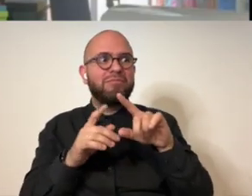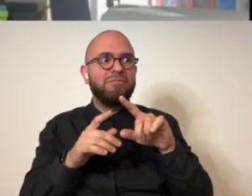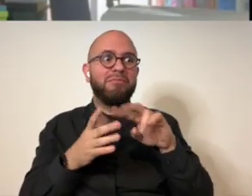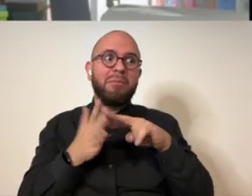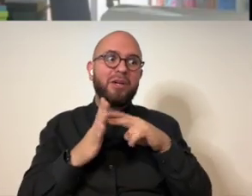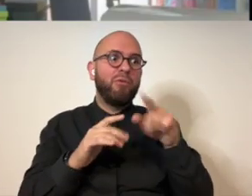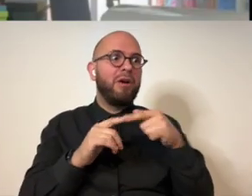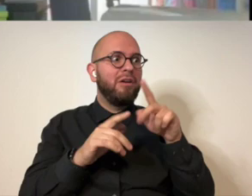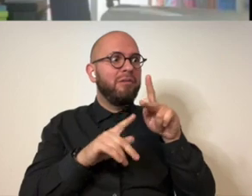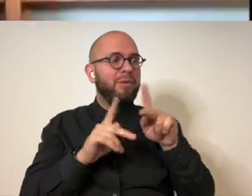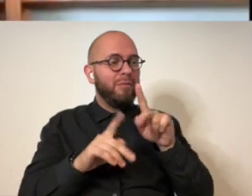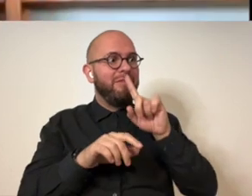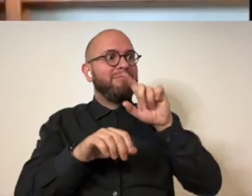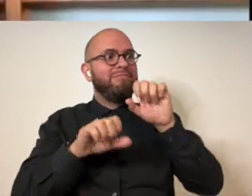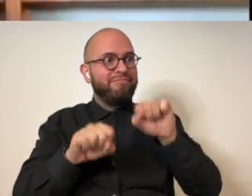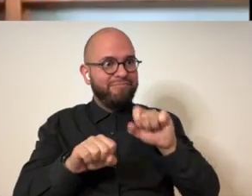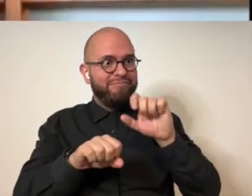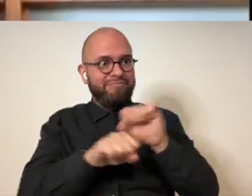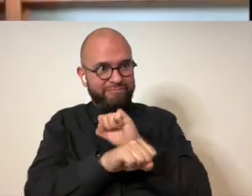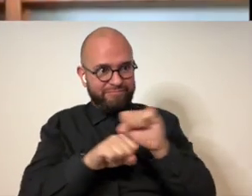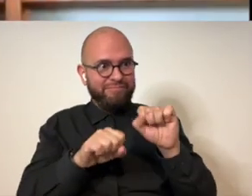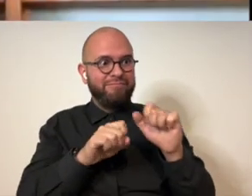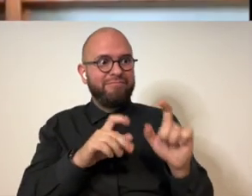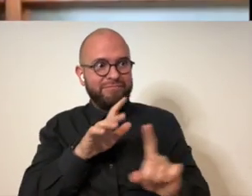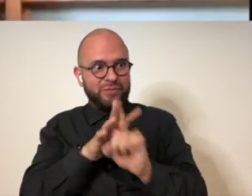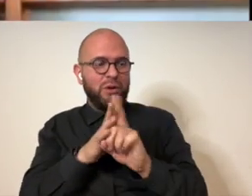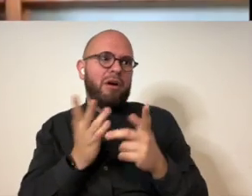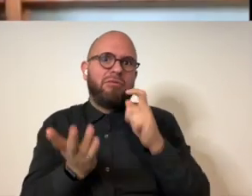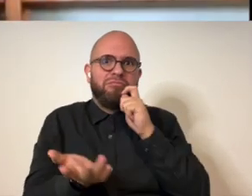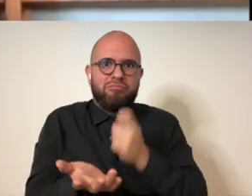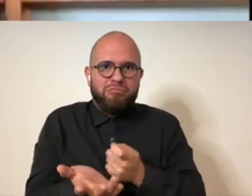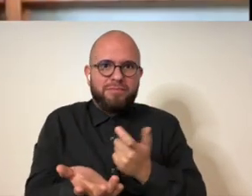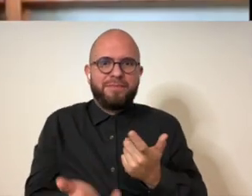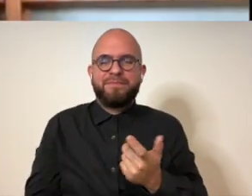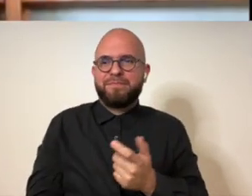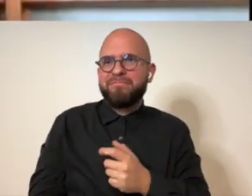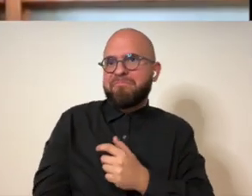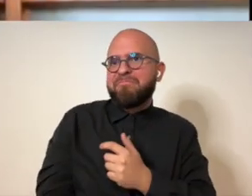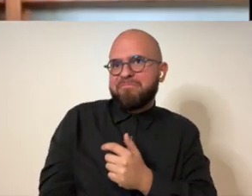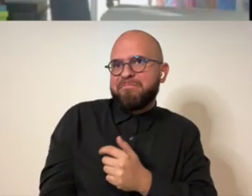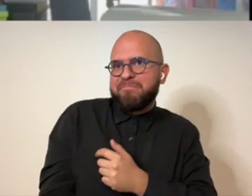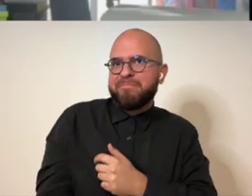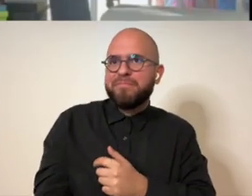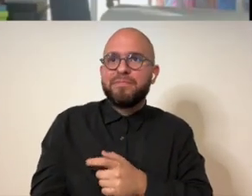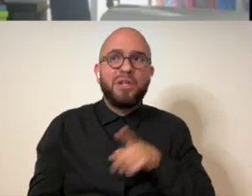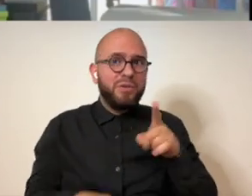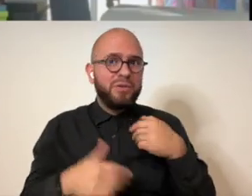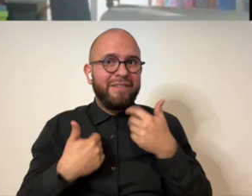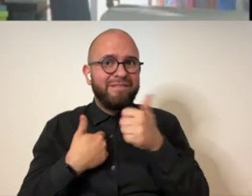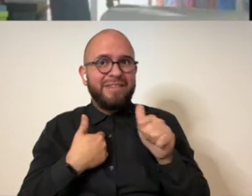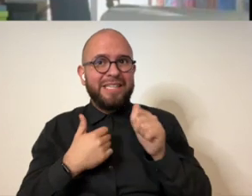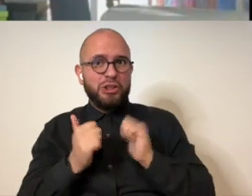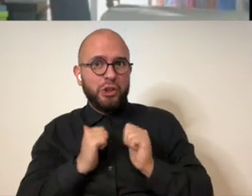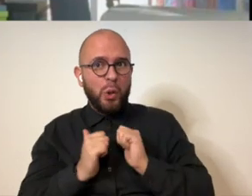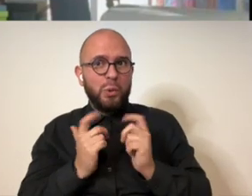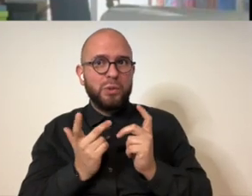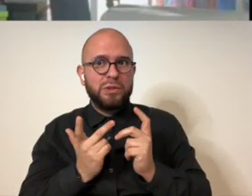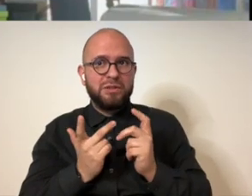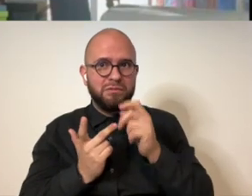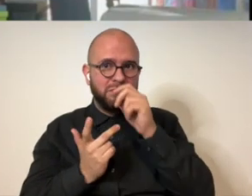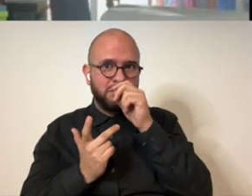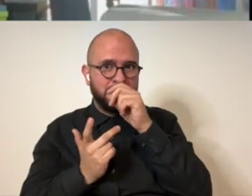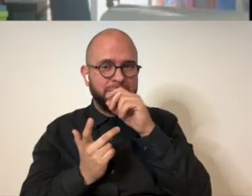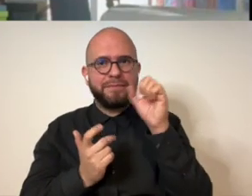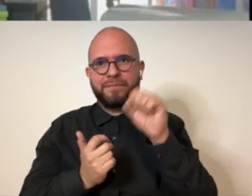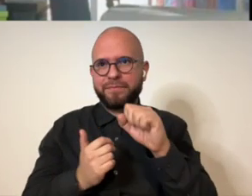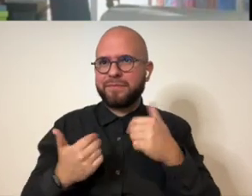that'd be awesome and do you have any shows coming up or anything that people should know about yeah i do i have a show in december at